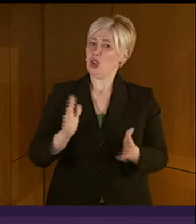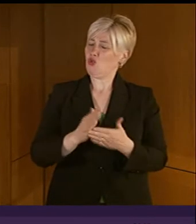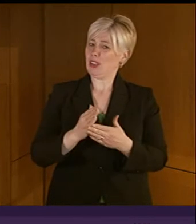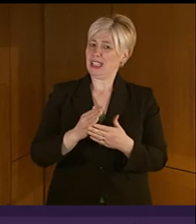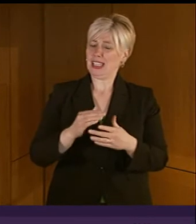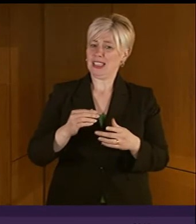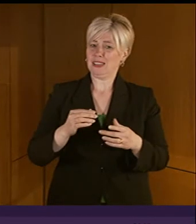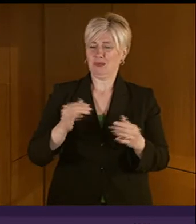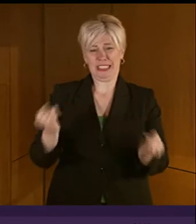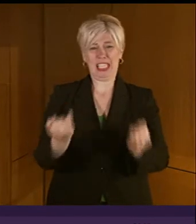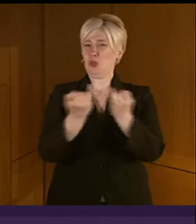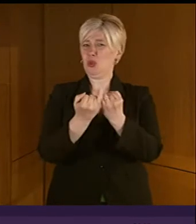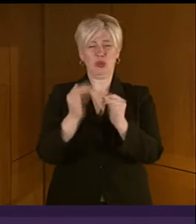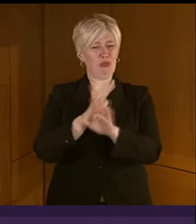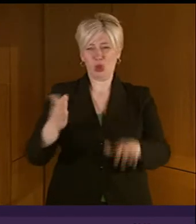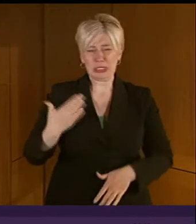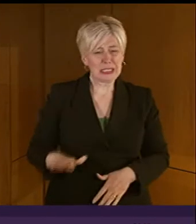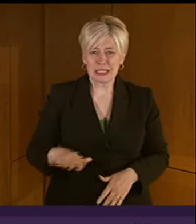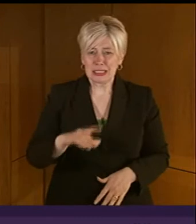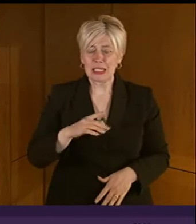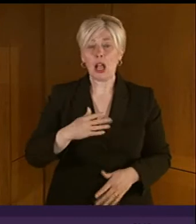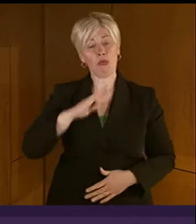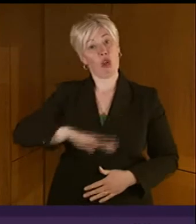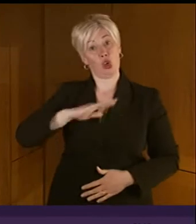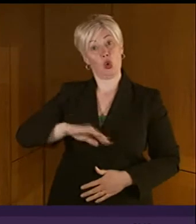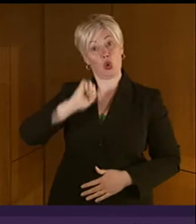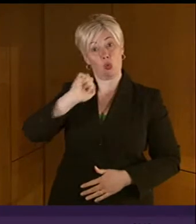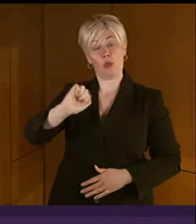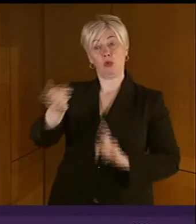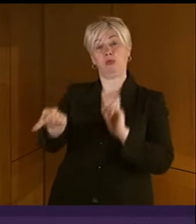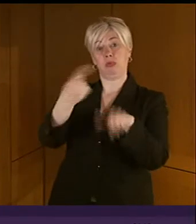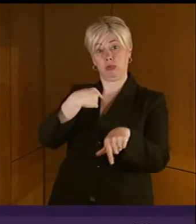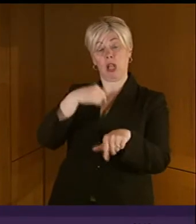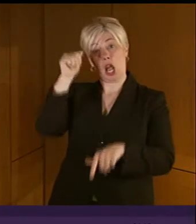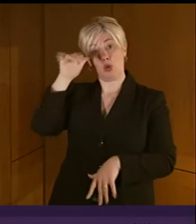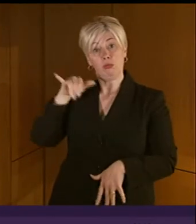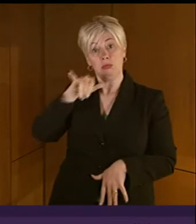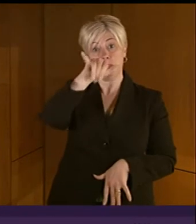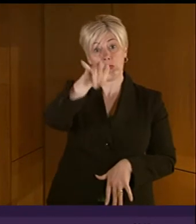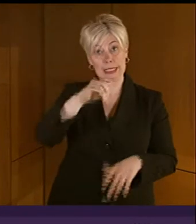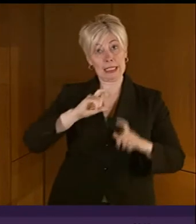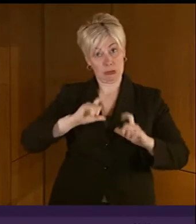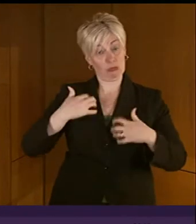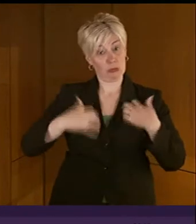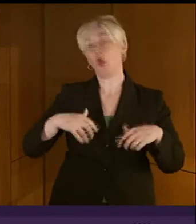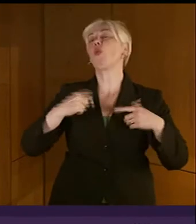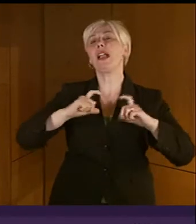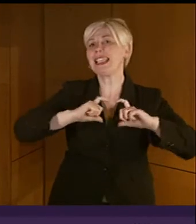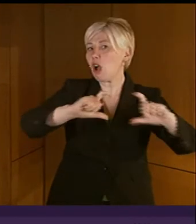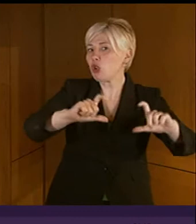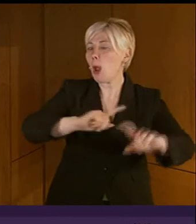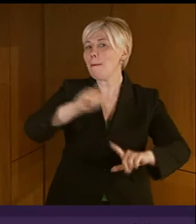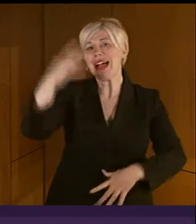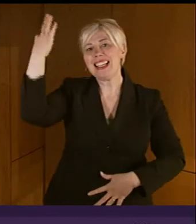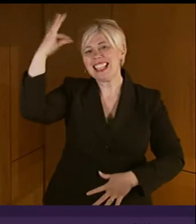dispute and I am reassured by your answer, in which I know that Hebridean Air Services are keen to continue negotiating, but the Council issued what can only be